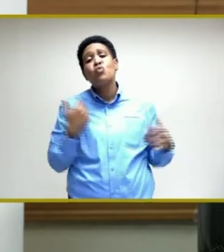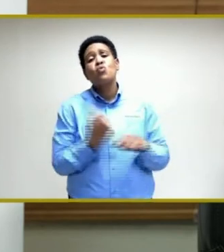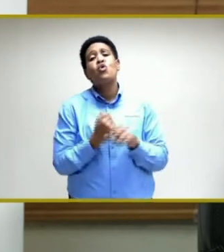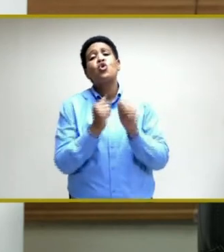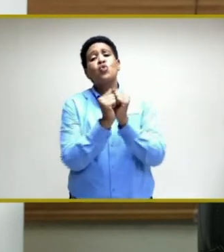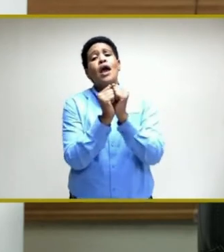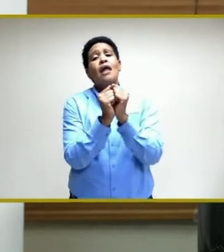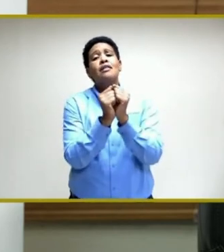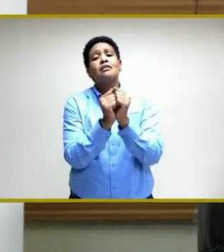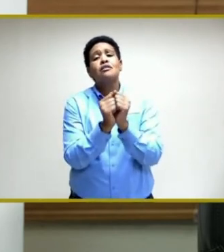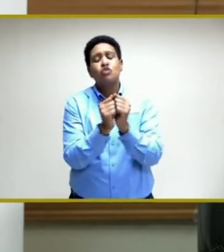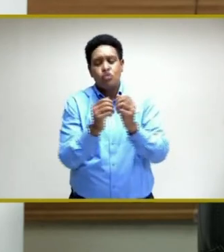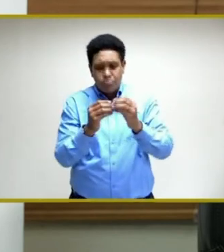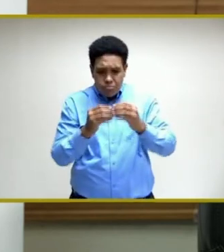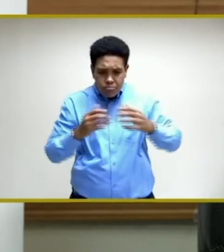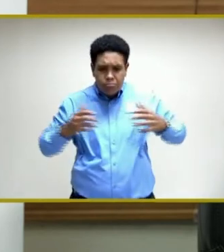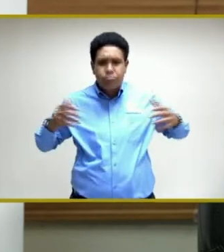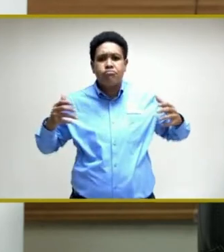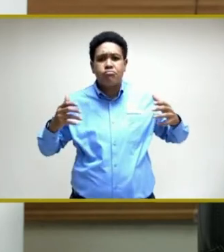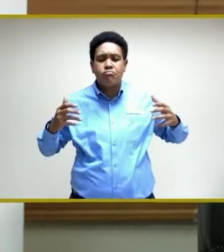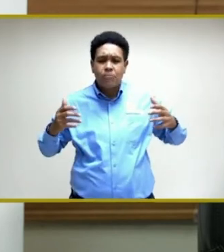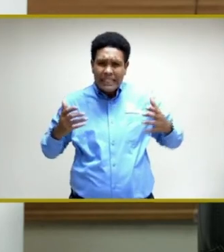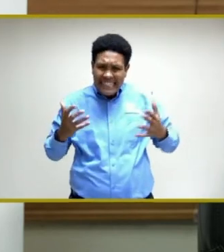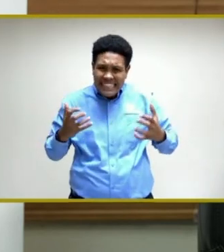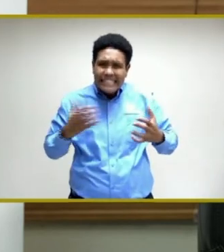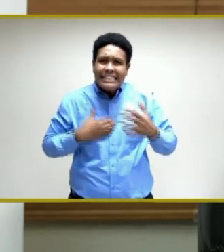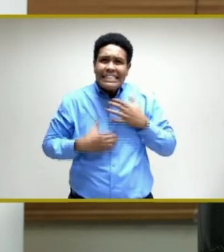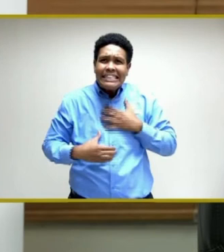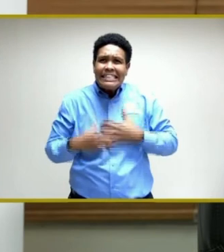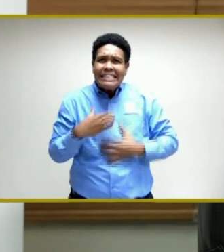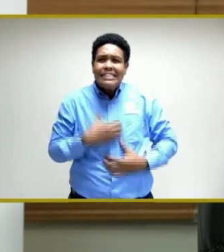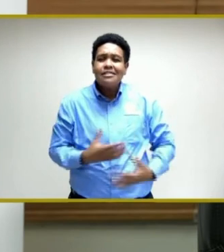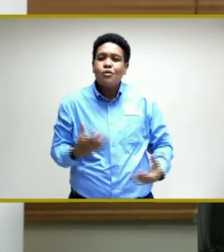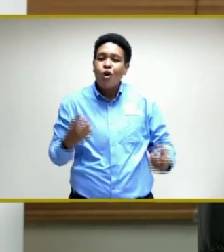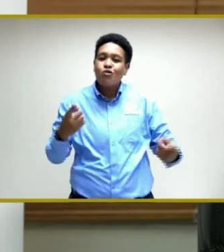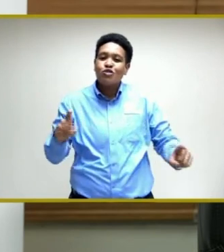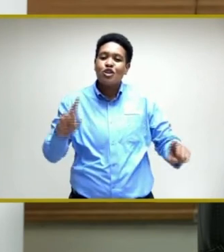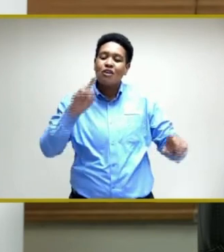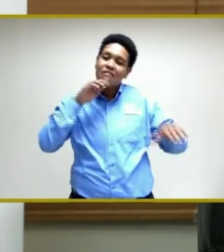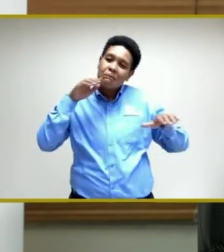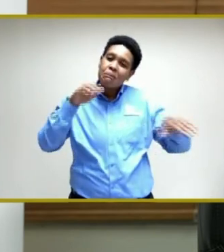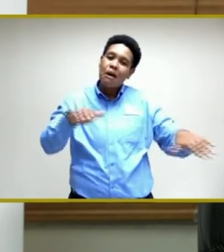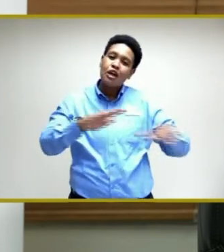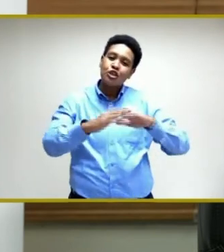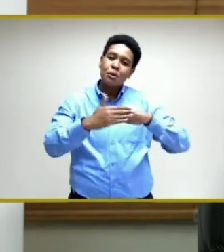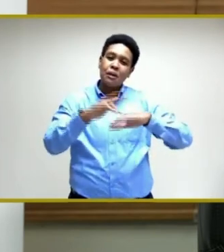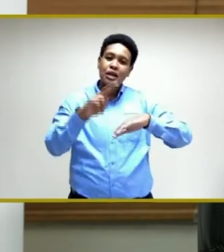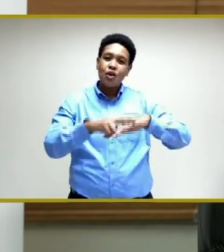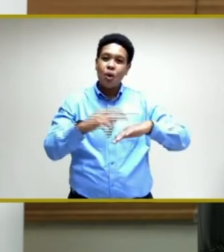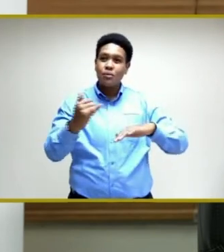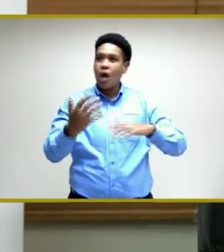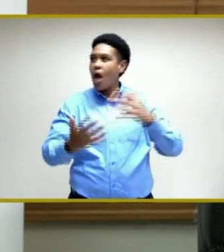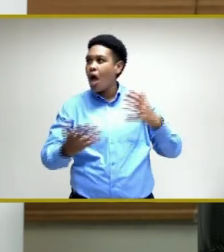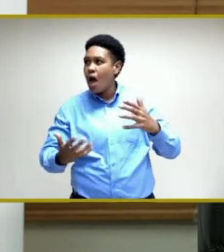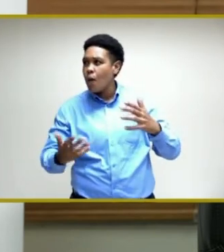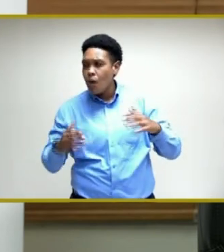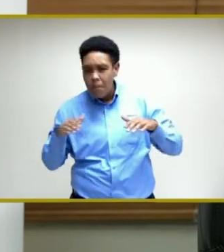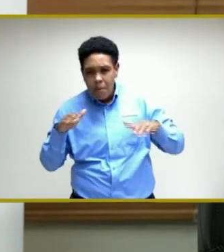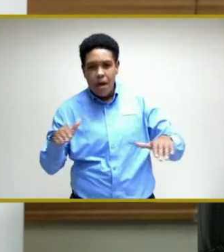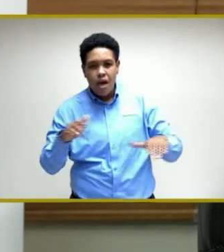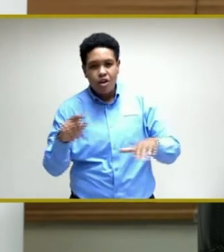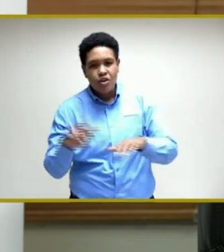together to build the desirable result of restoring our country to normality and